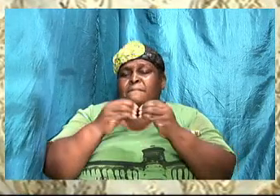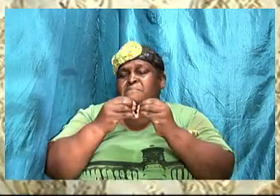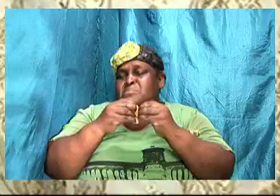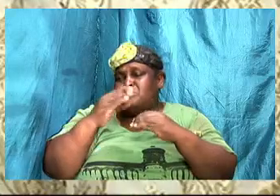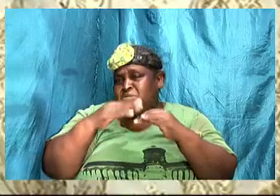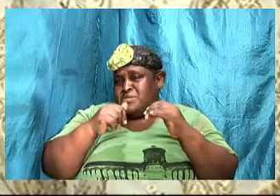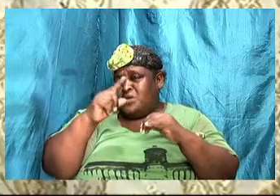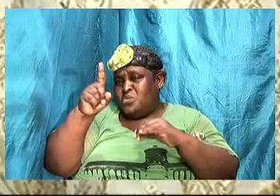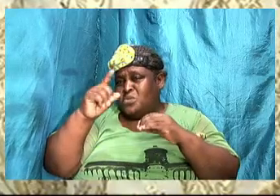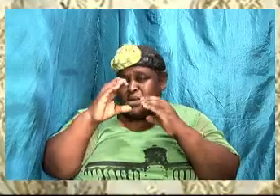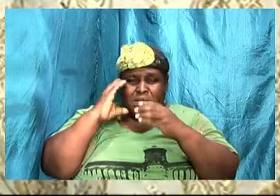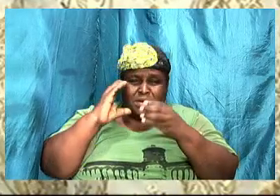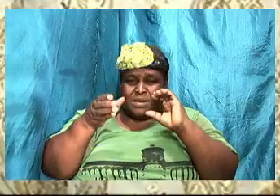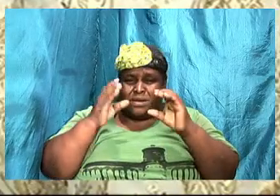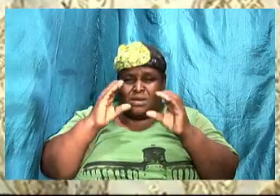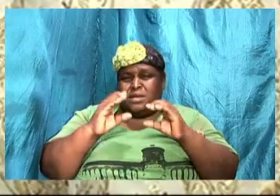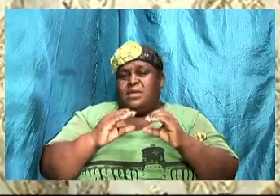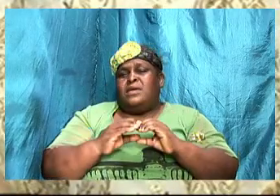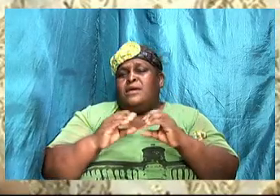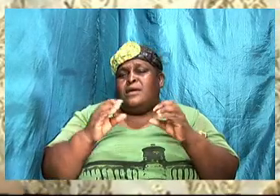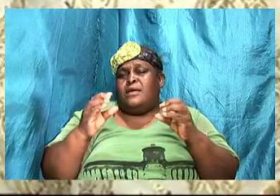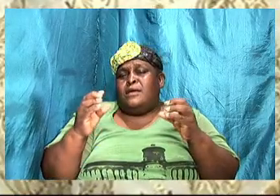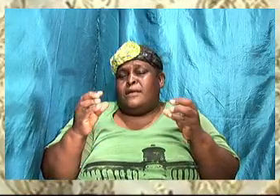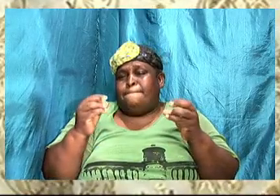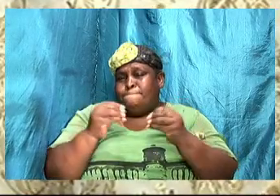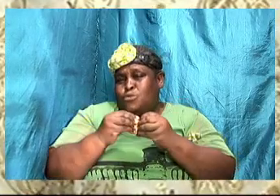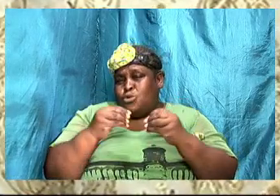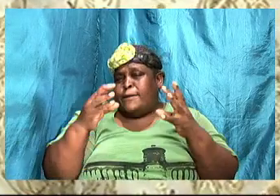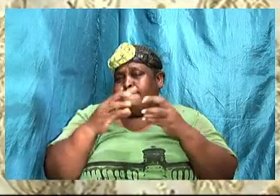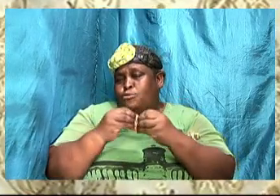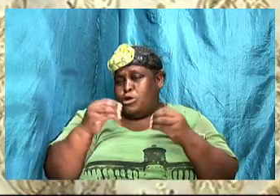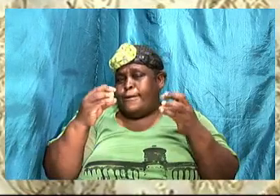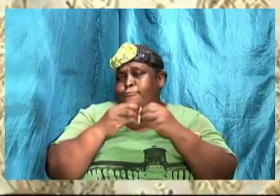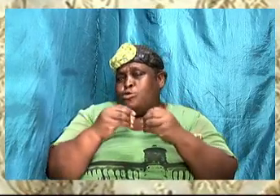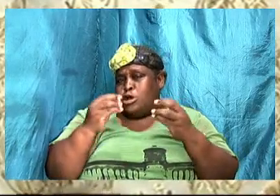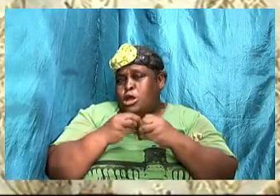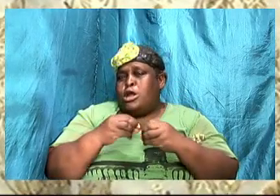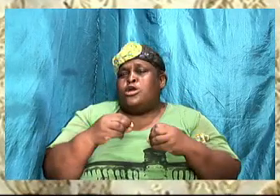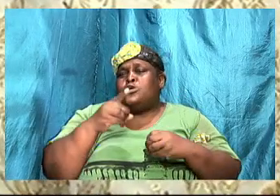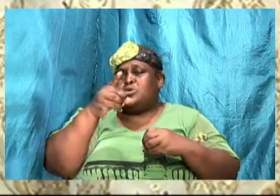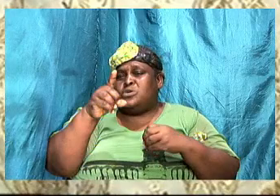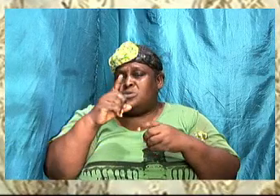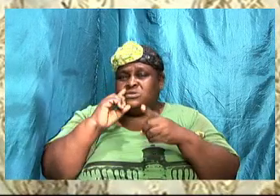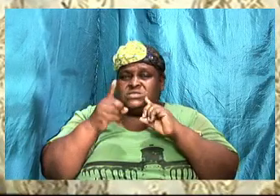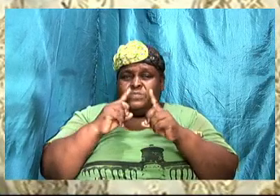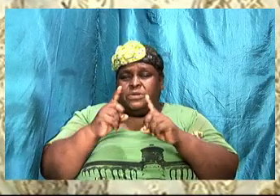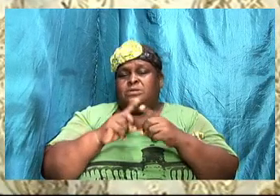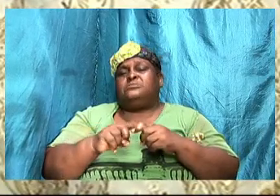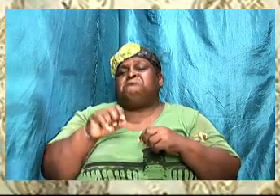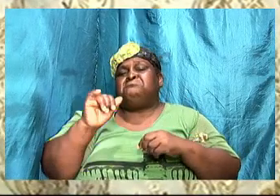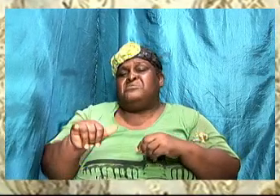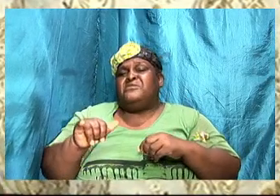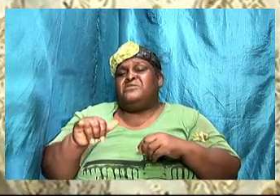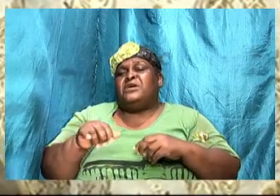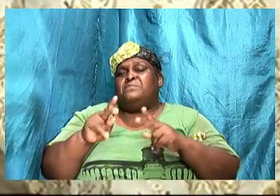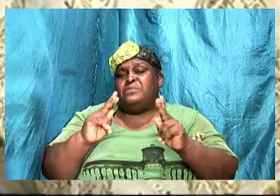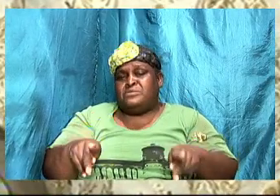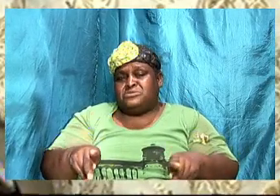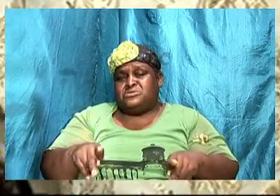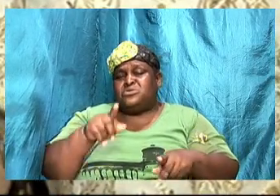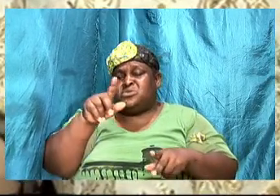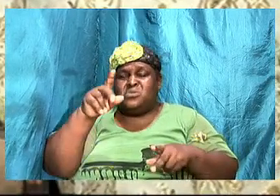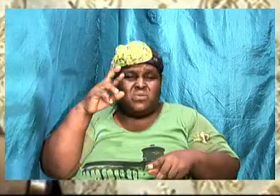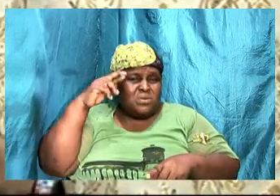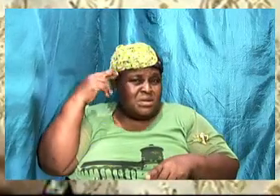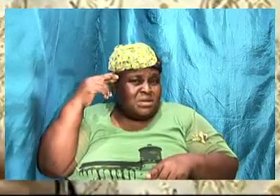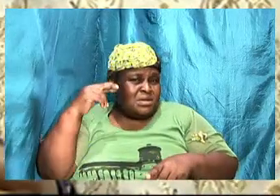conversation becomes more frequent. And the more you talk to that individual, you realize that some form